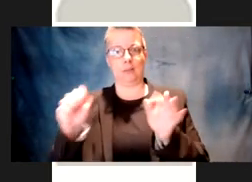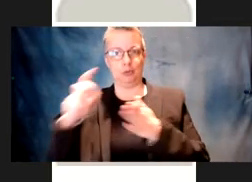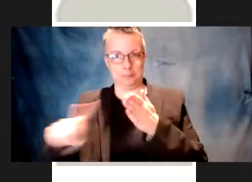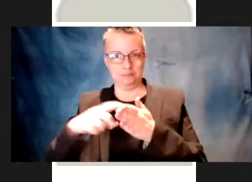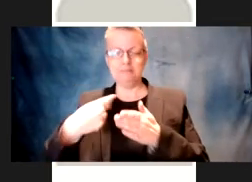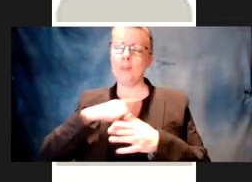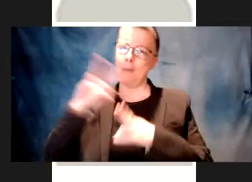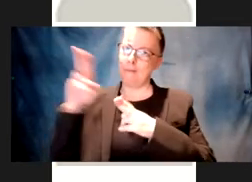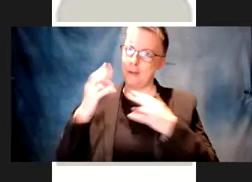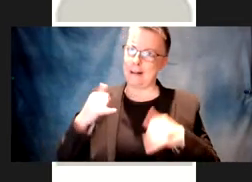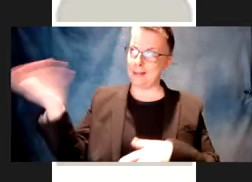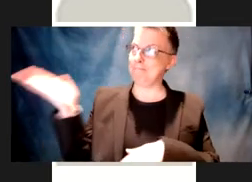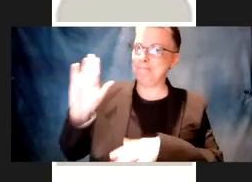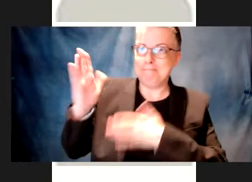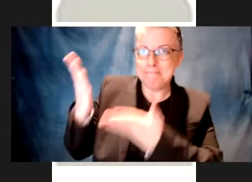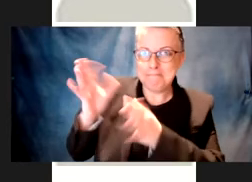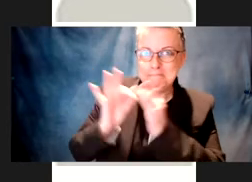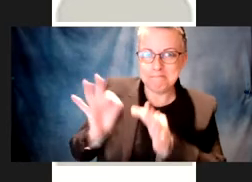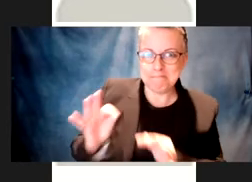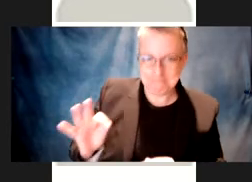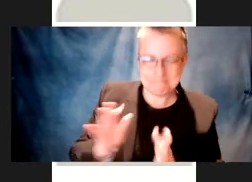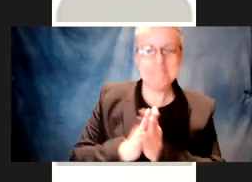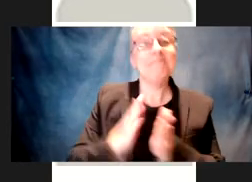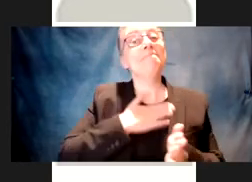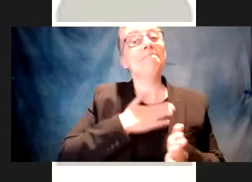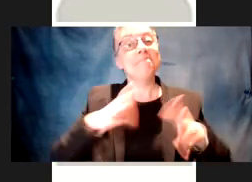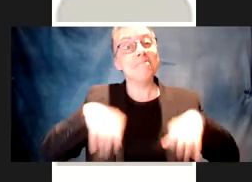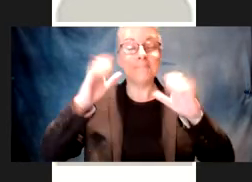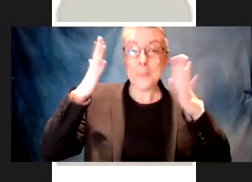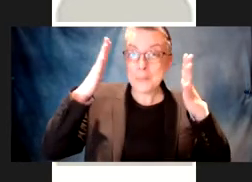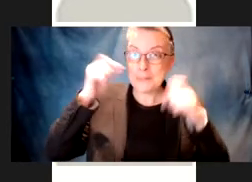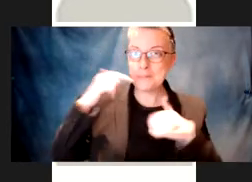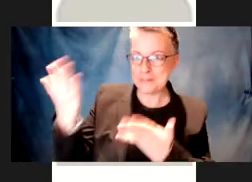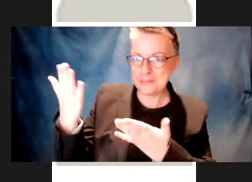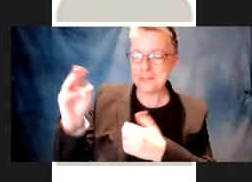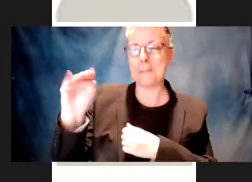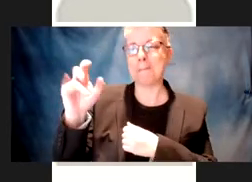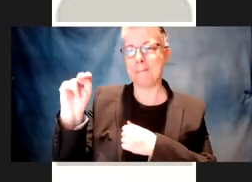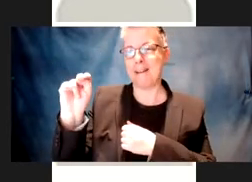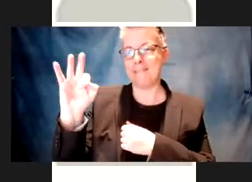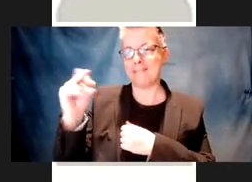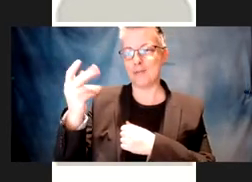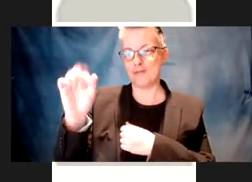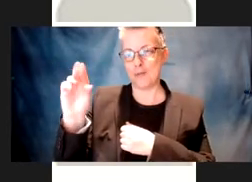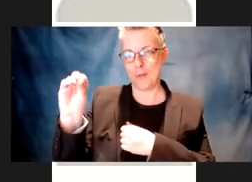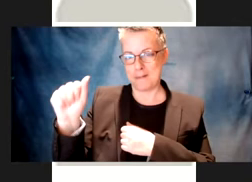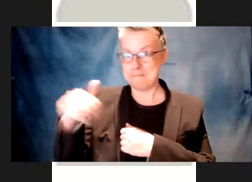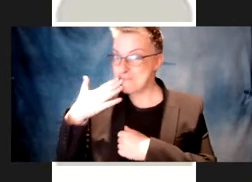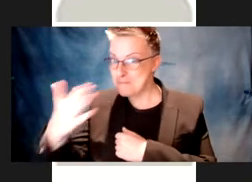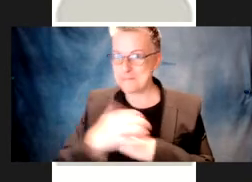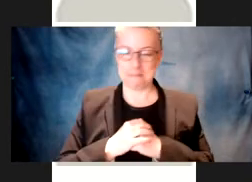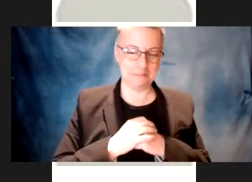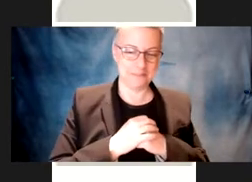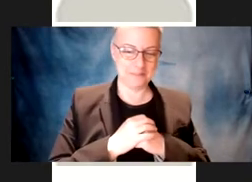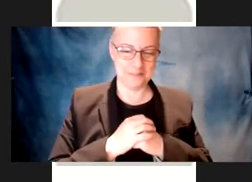and linguistic discrimination. And we are so honored to have her here speaking to us today. So let's give a virtual round of